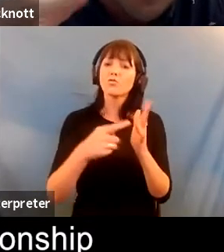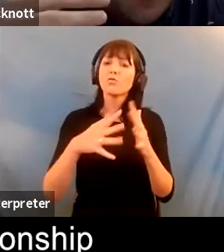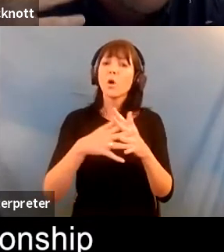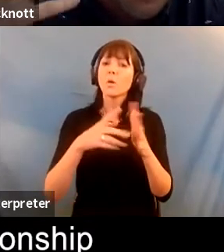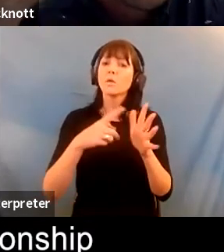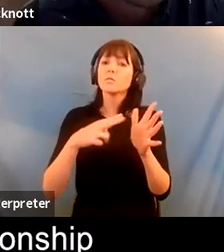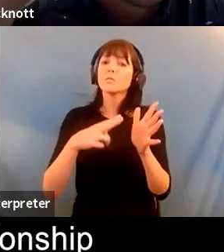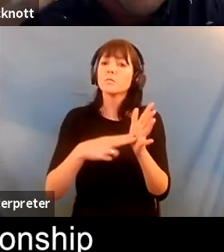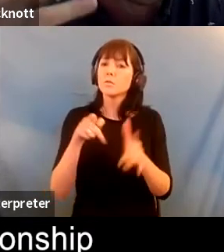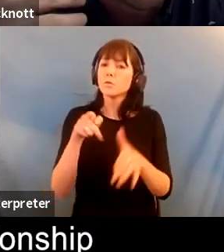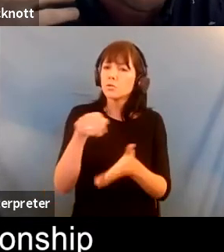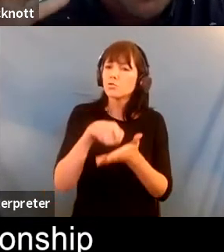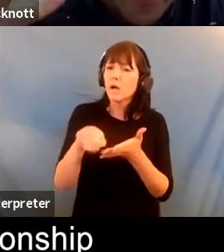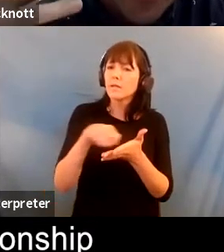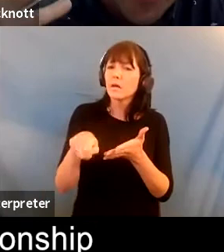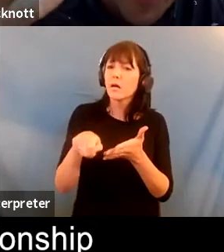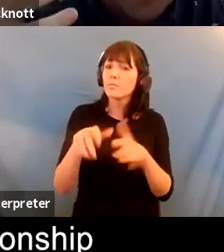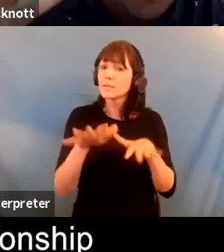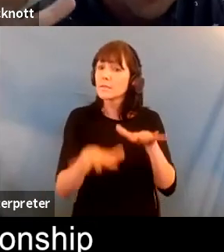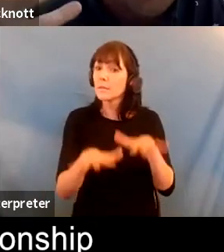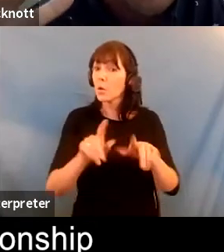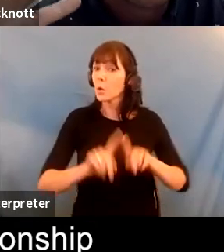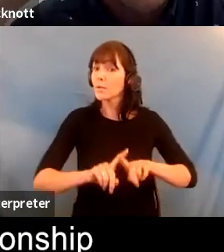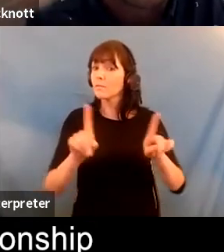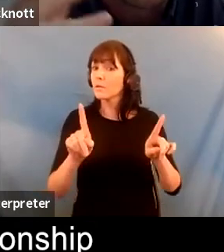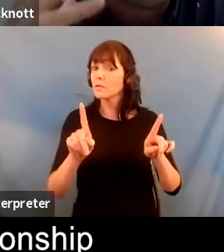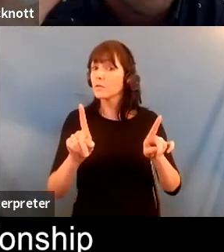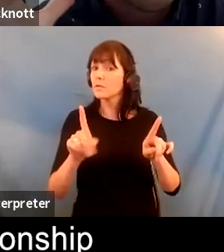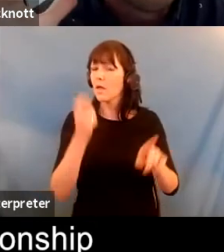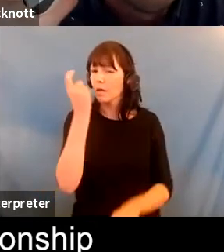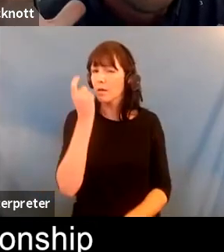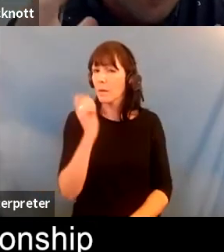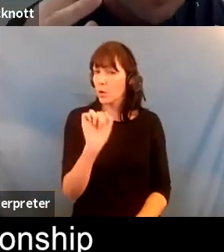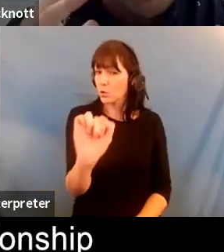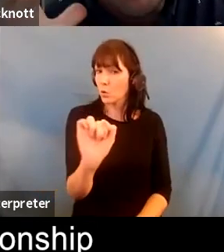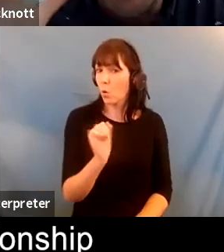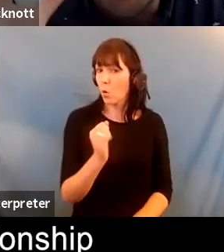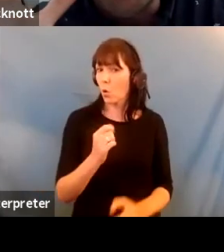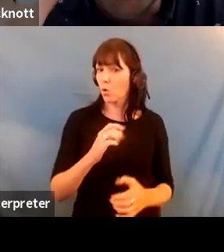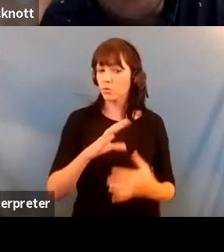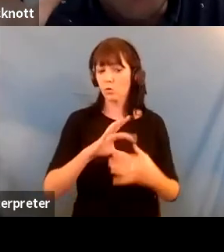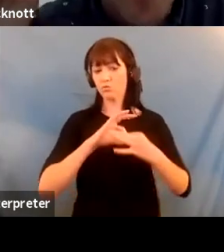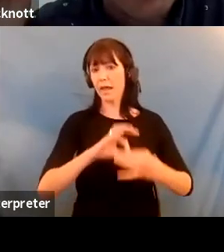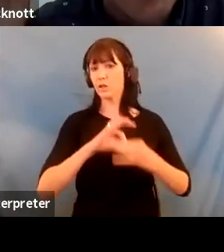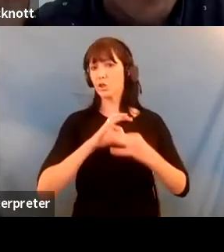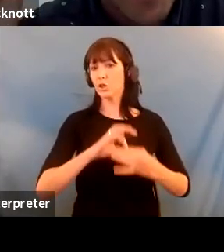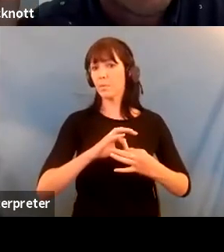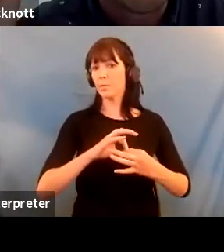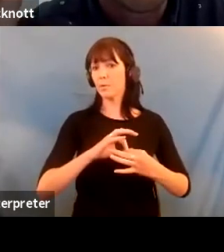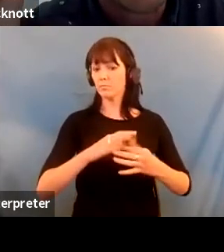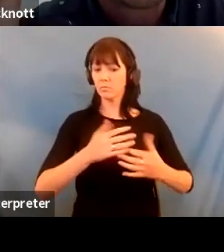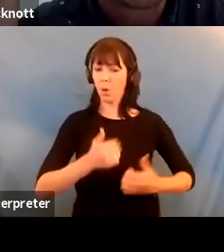writer how how's how's your relationship or your understanding of that well-being creative writing connection potentially